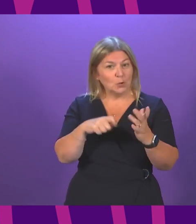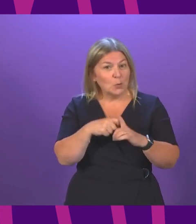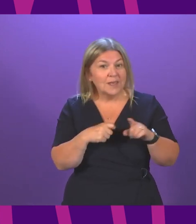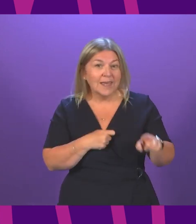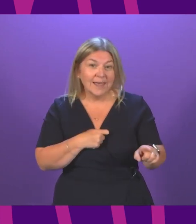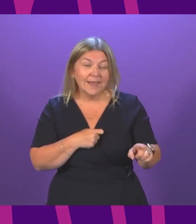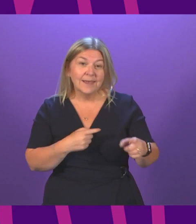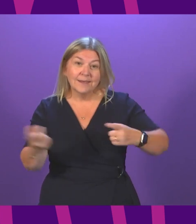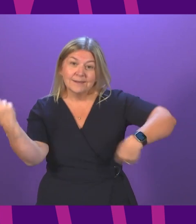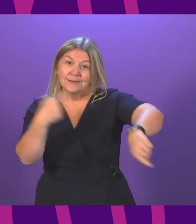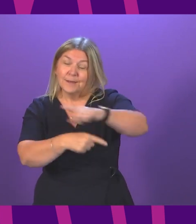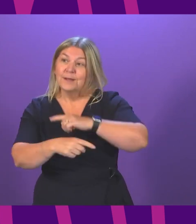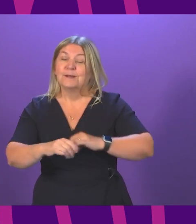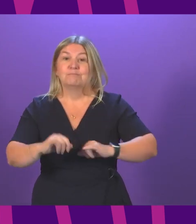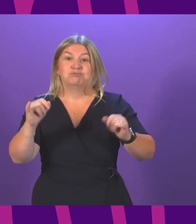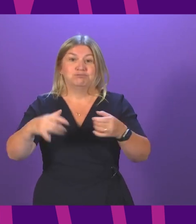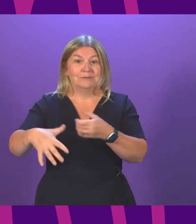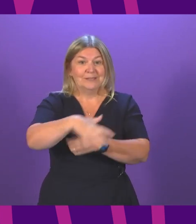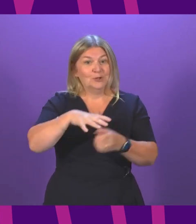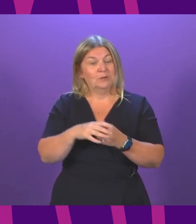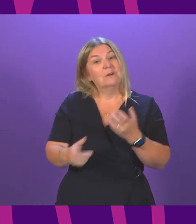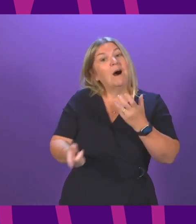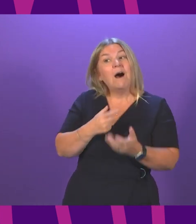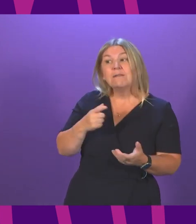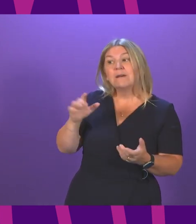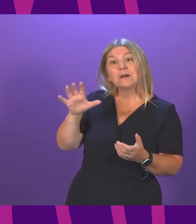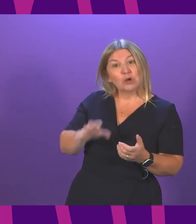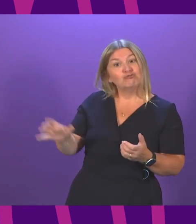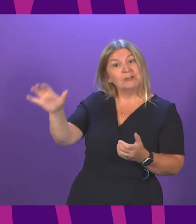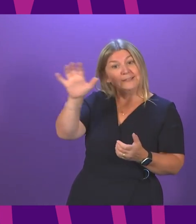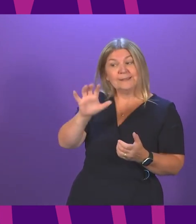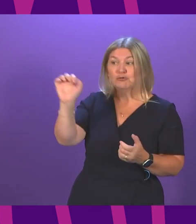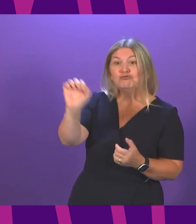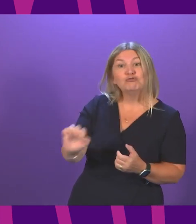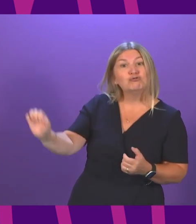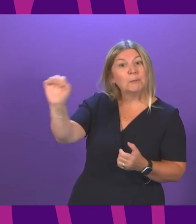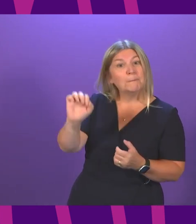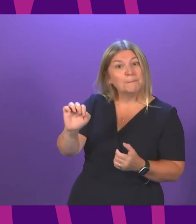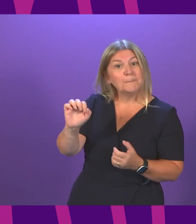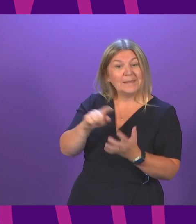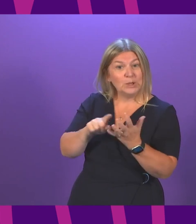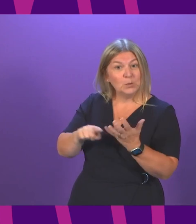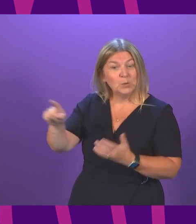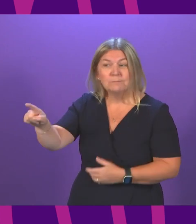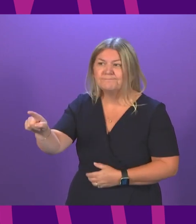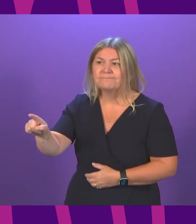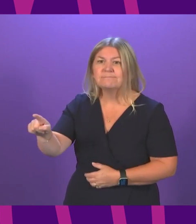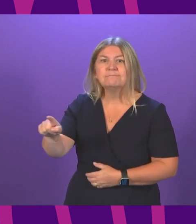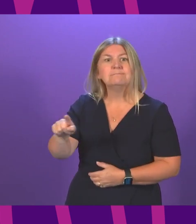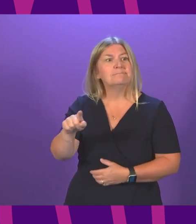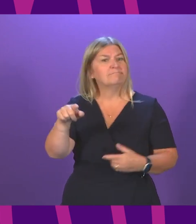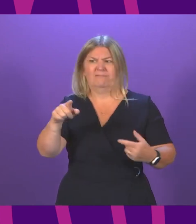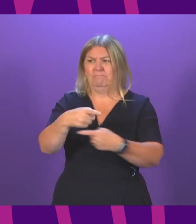incredible situation, unlike other countries across the European Union. So this is not about Covid, of seeing shortages in our